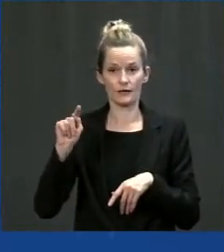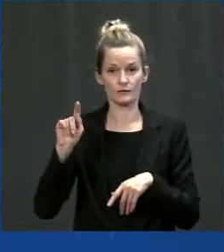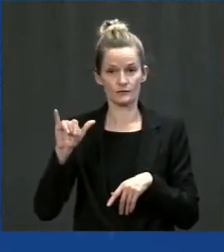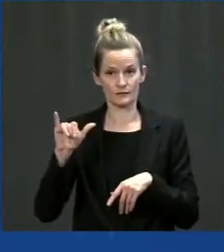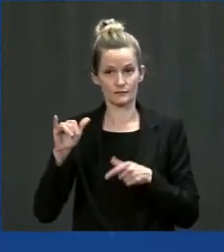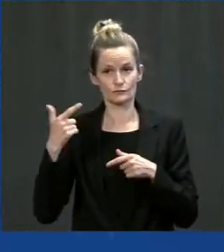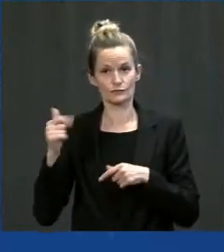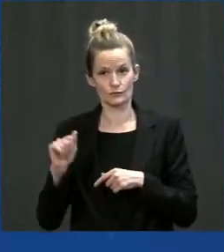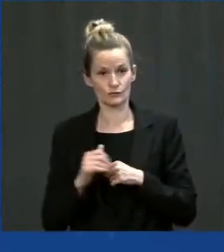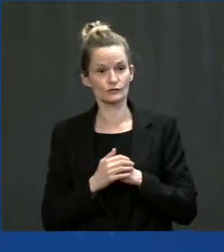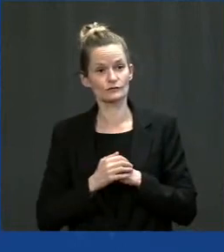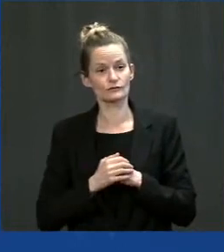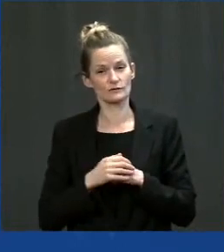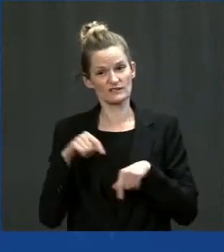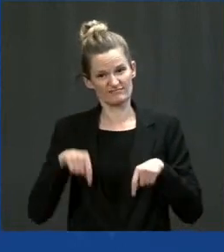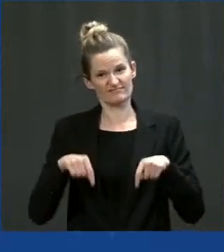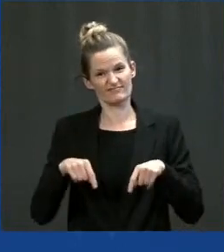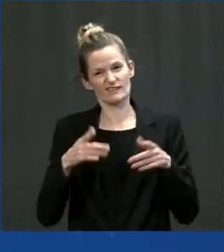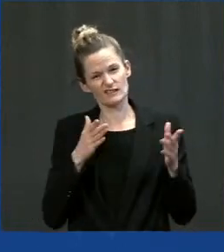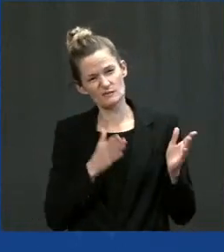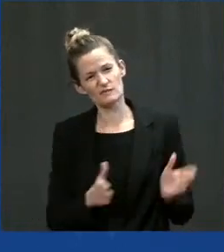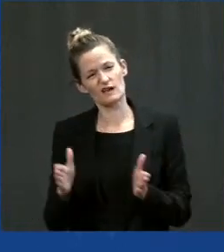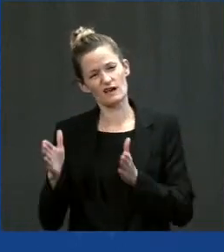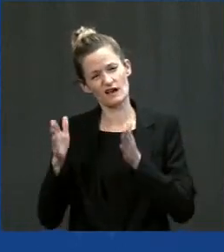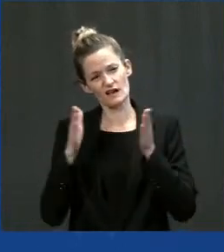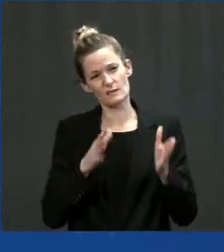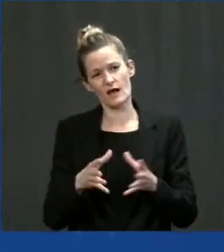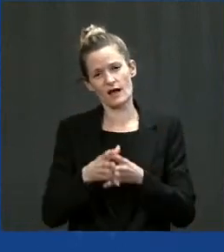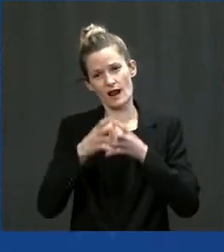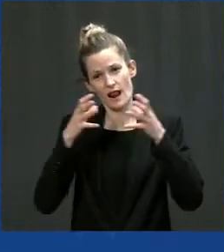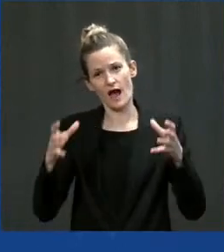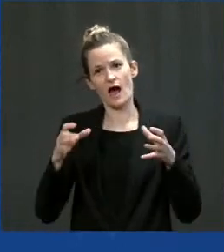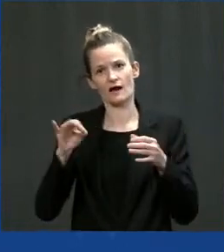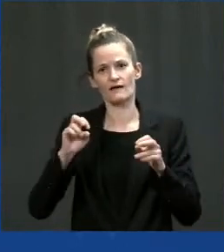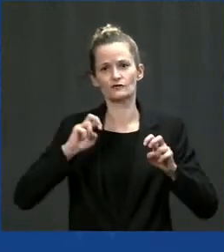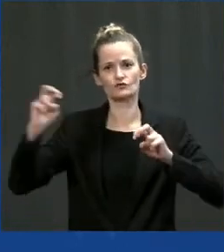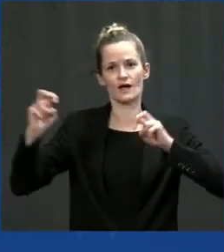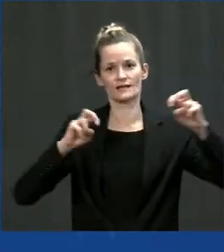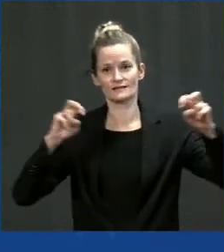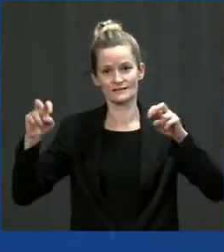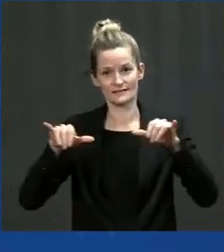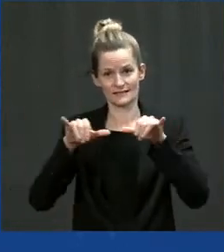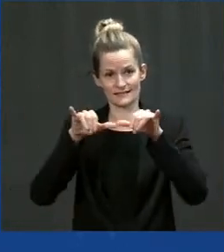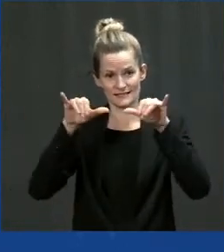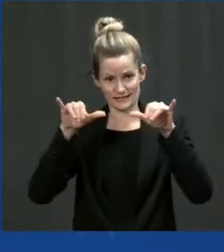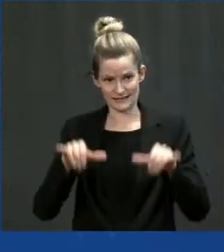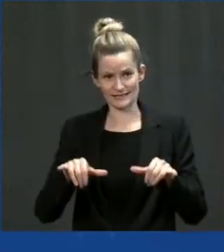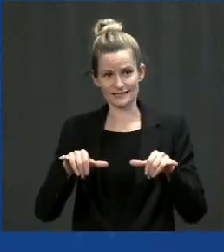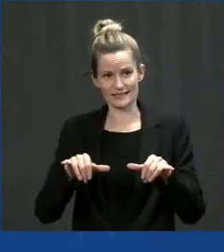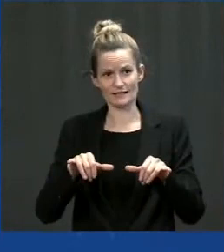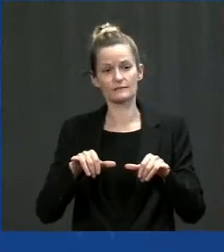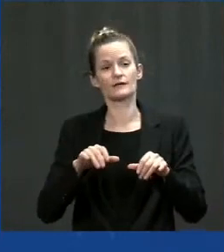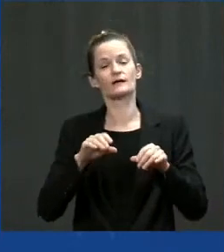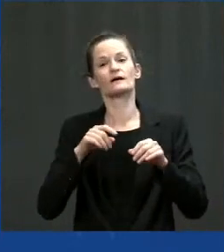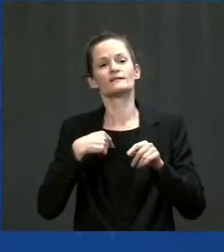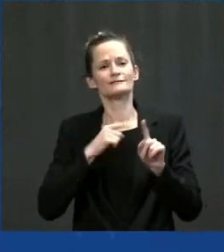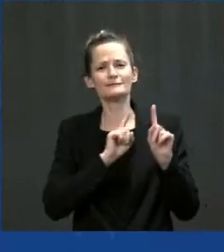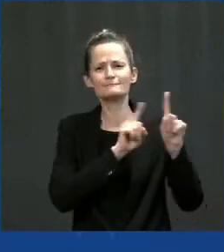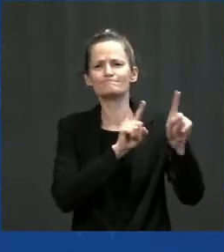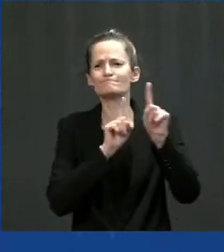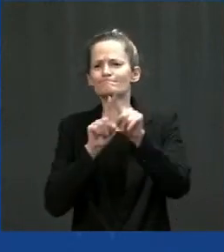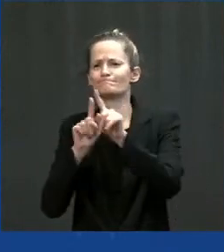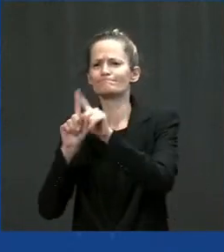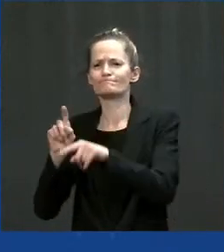planning for expanding our transit system, including site visits with our county and city leaders to